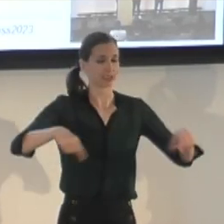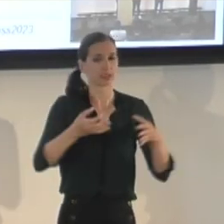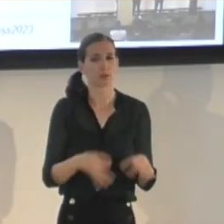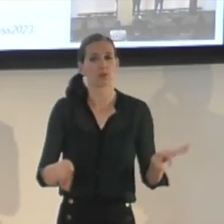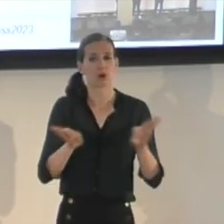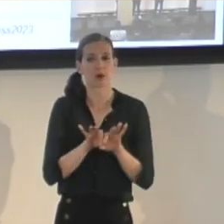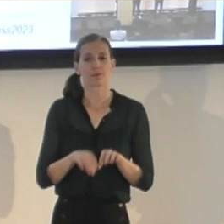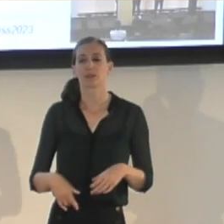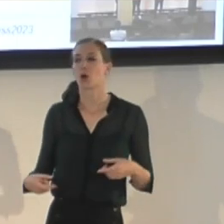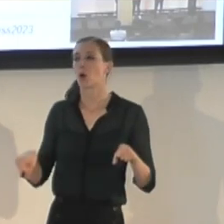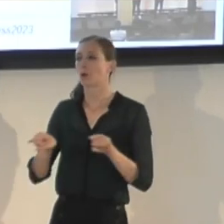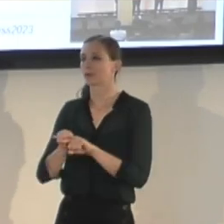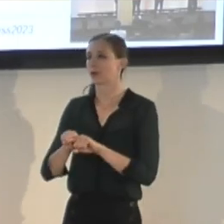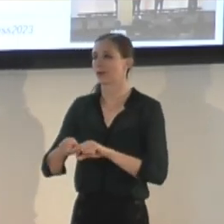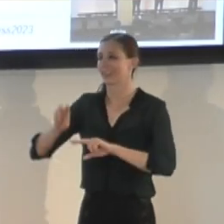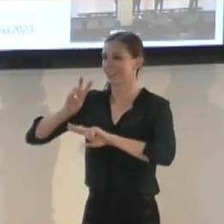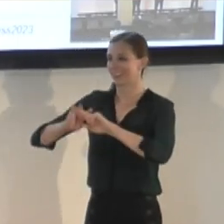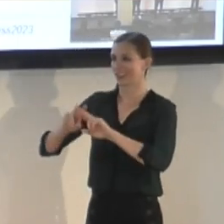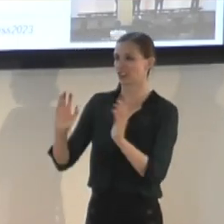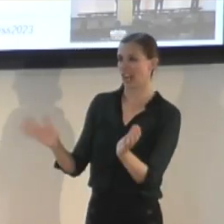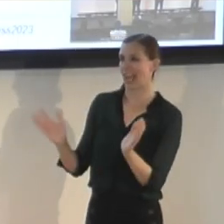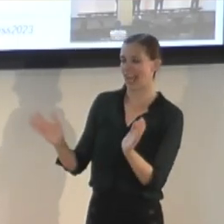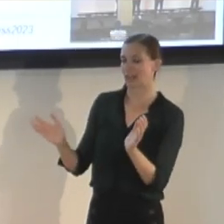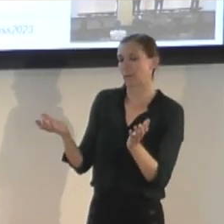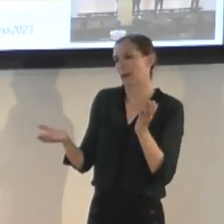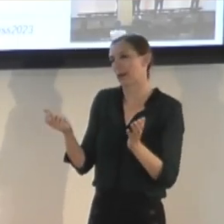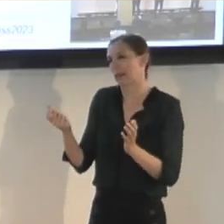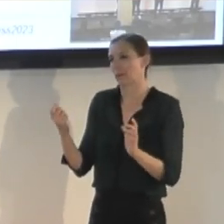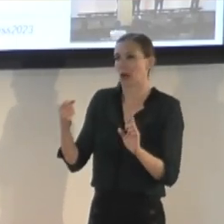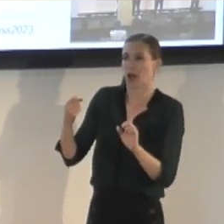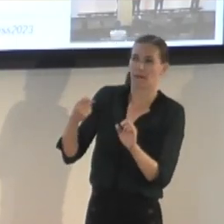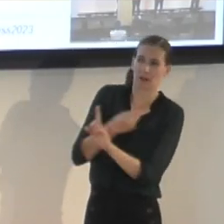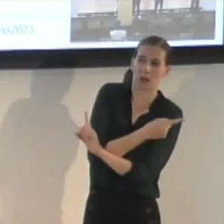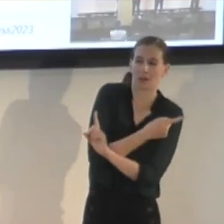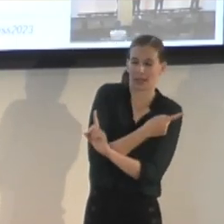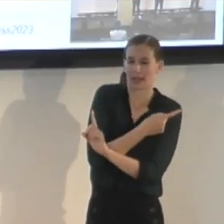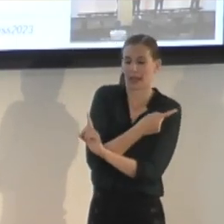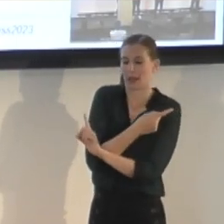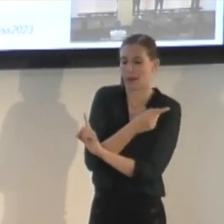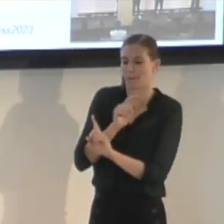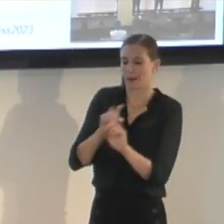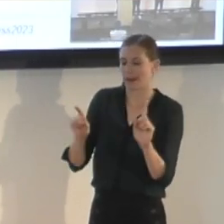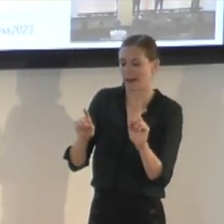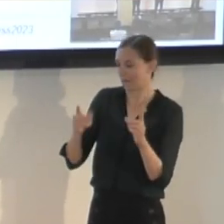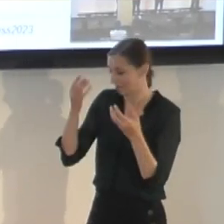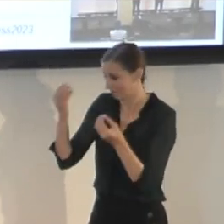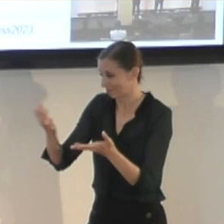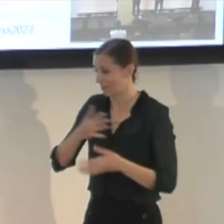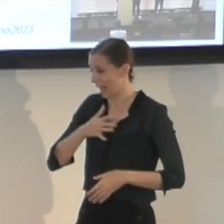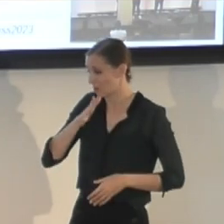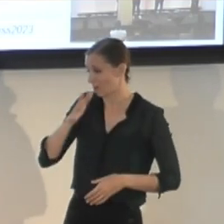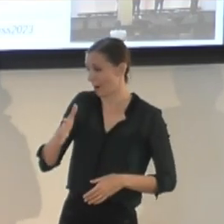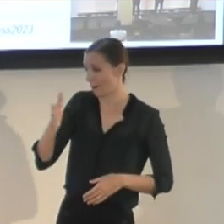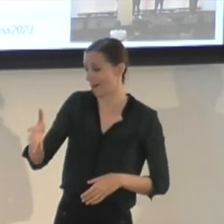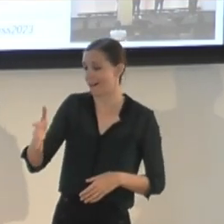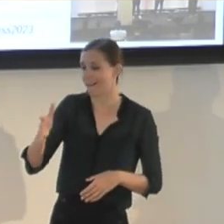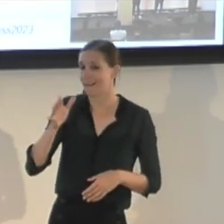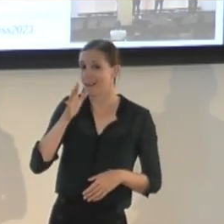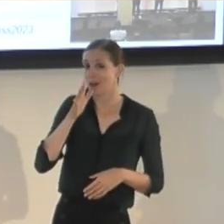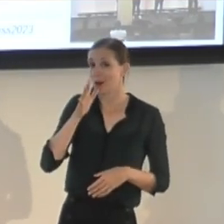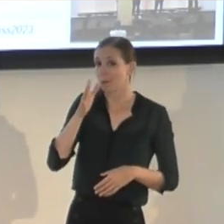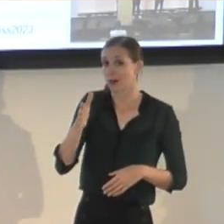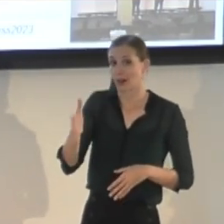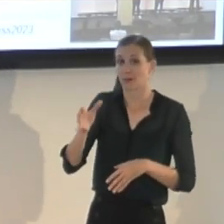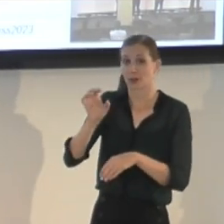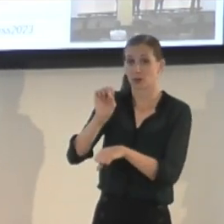off topic, but maybe even more on topic, that my grandma, she was working with, you know, interpretation for the